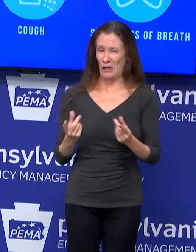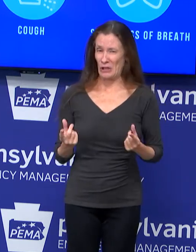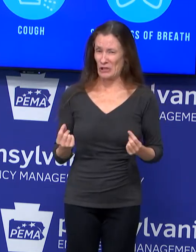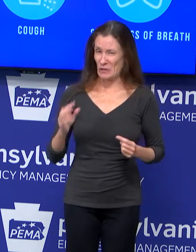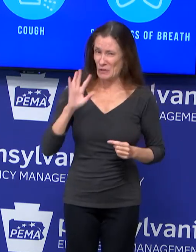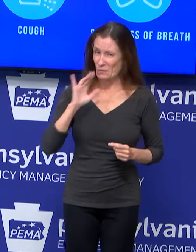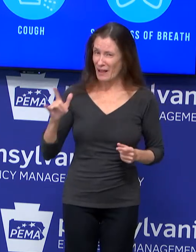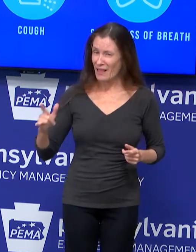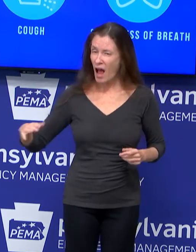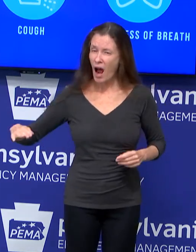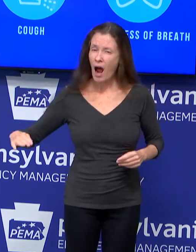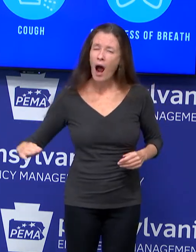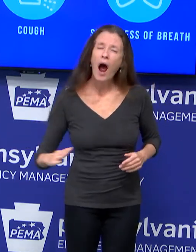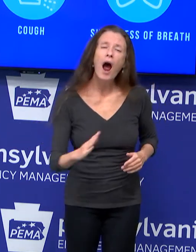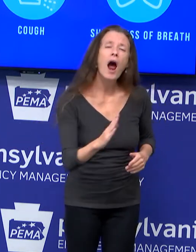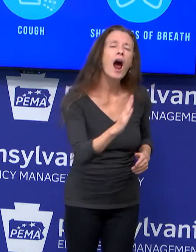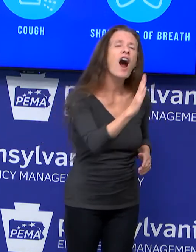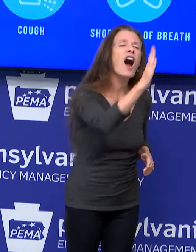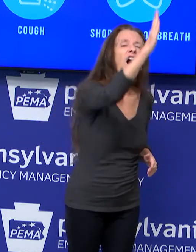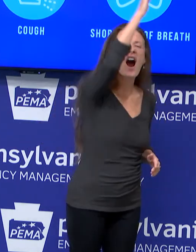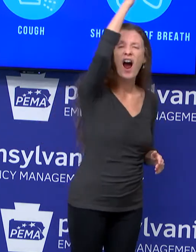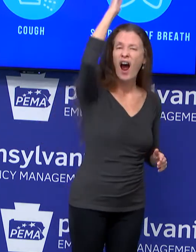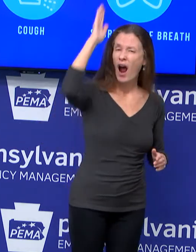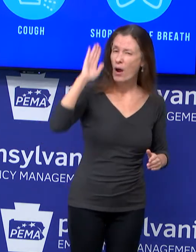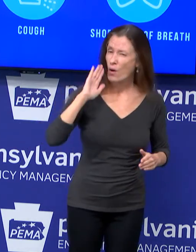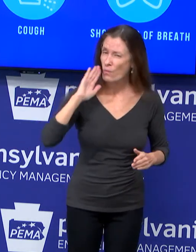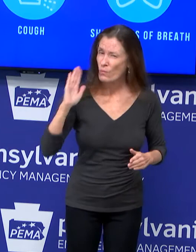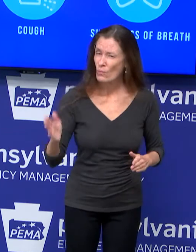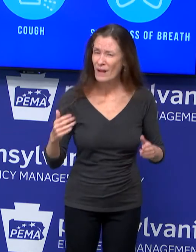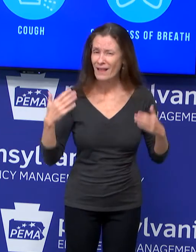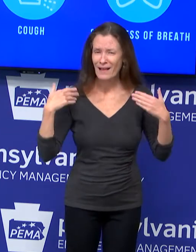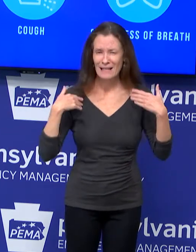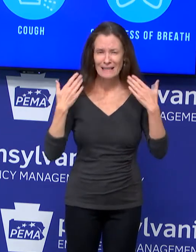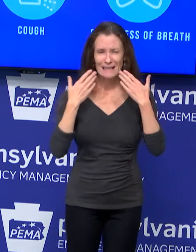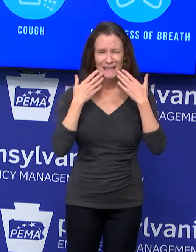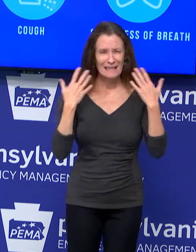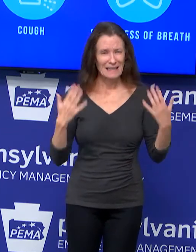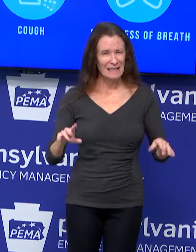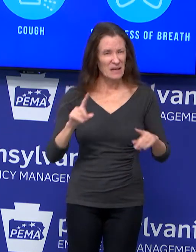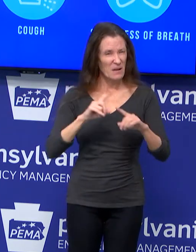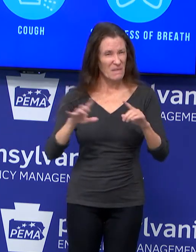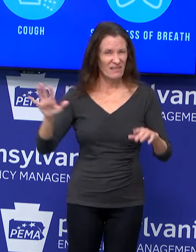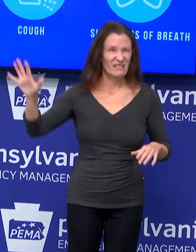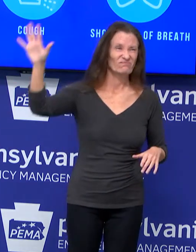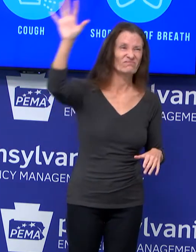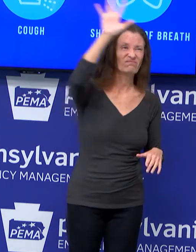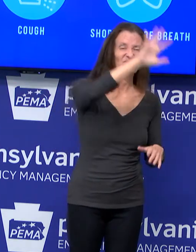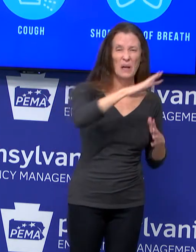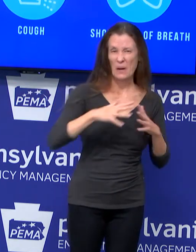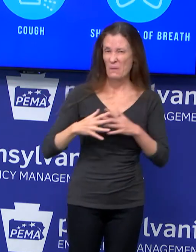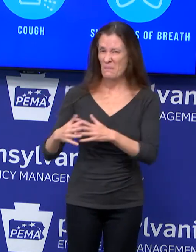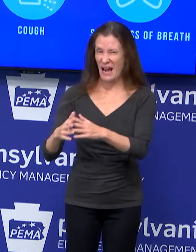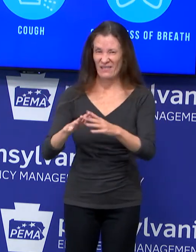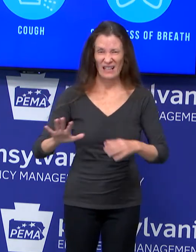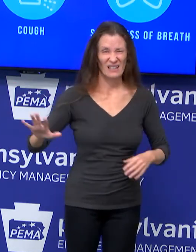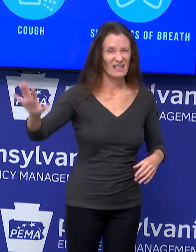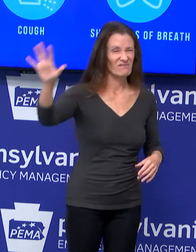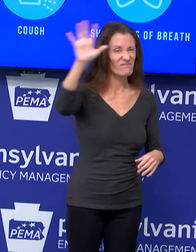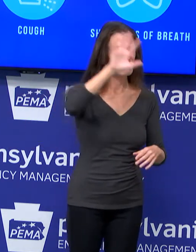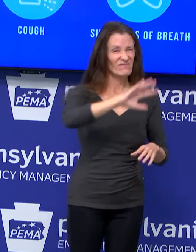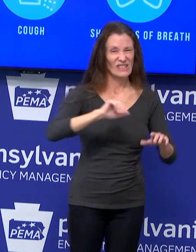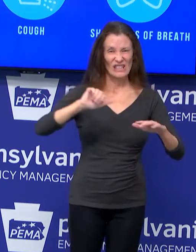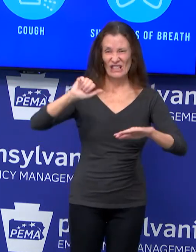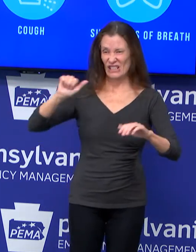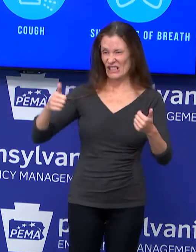it really mirrors the curve in the country. And if you look at the challenges that the Midwest is